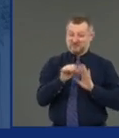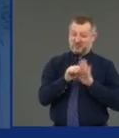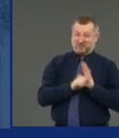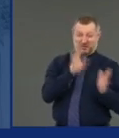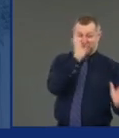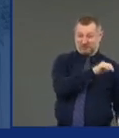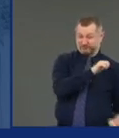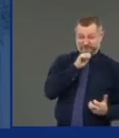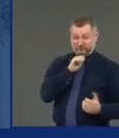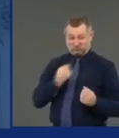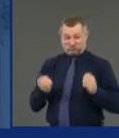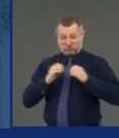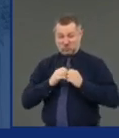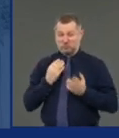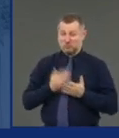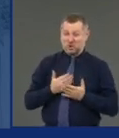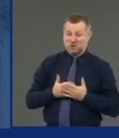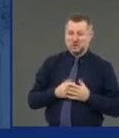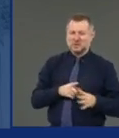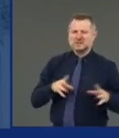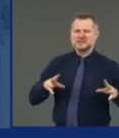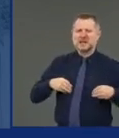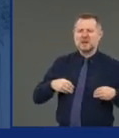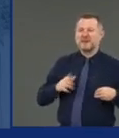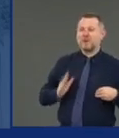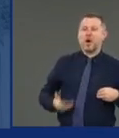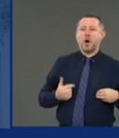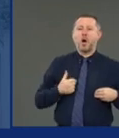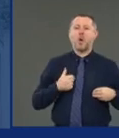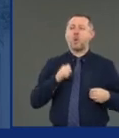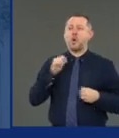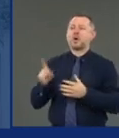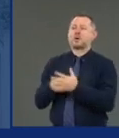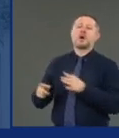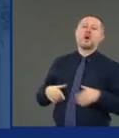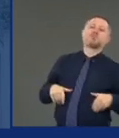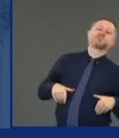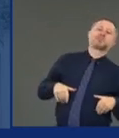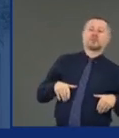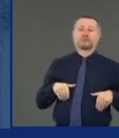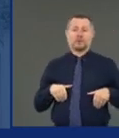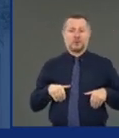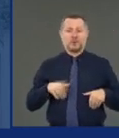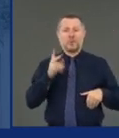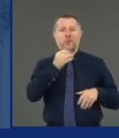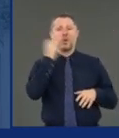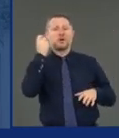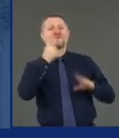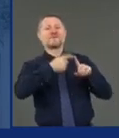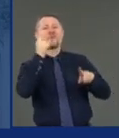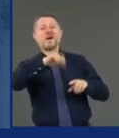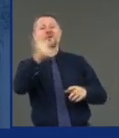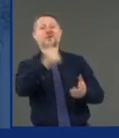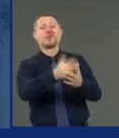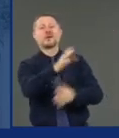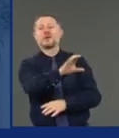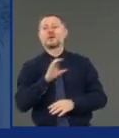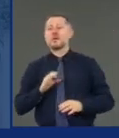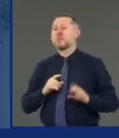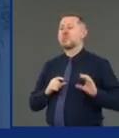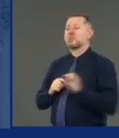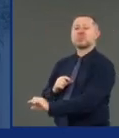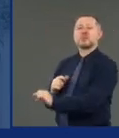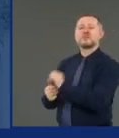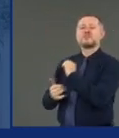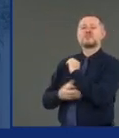fine. Then it's not redistribution. Take from the rich, give to the poor. That's redistribution. Yes, unless you're